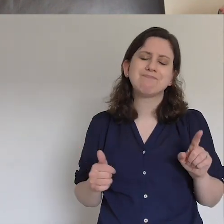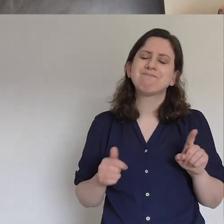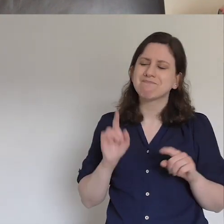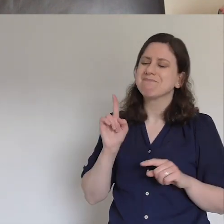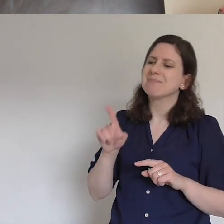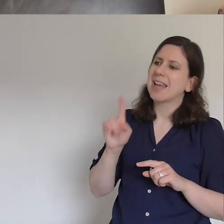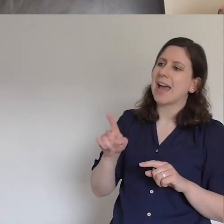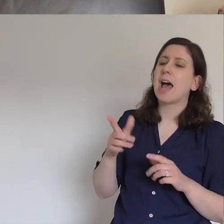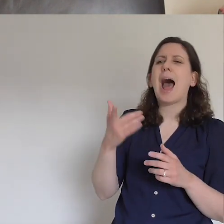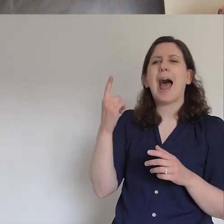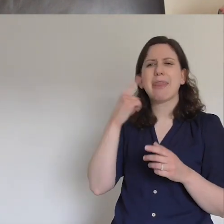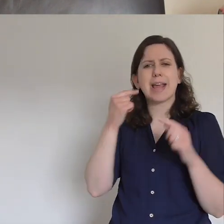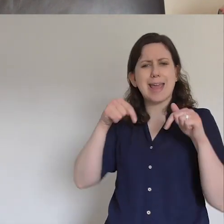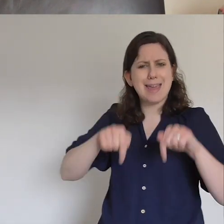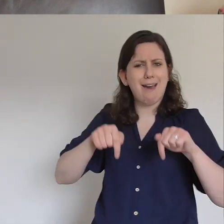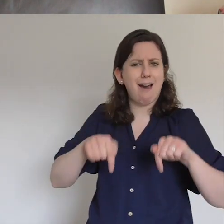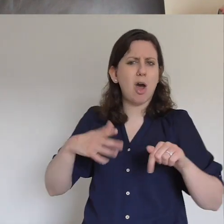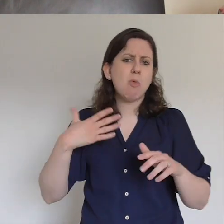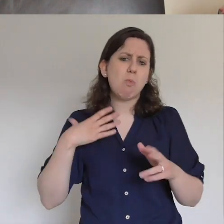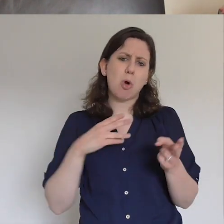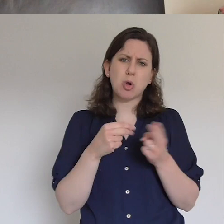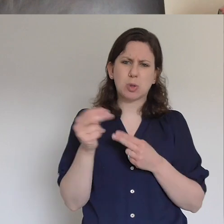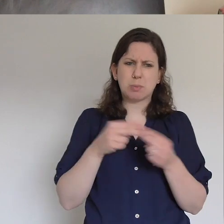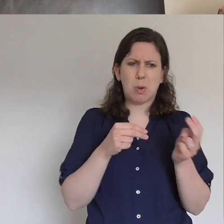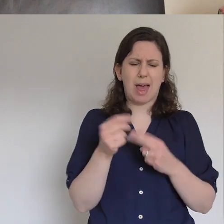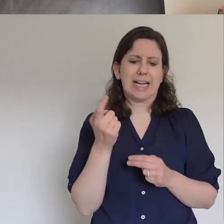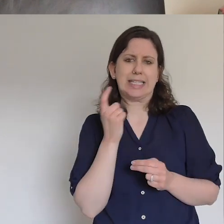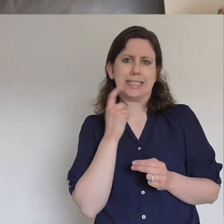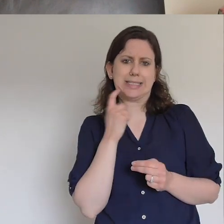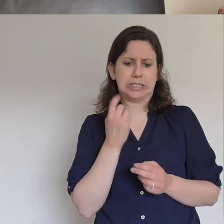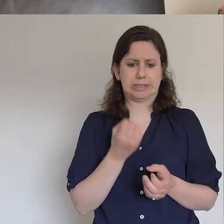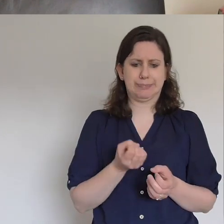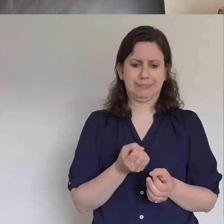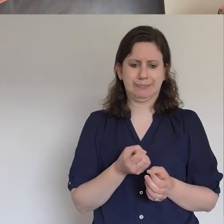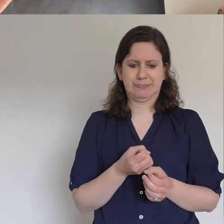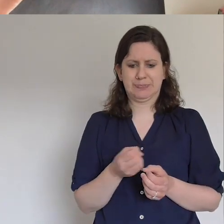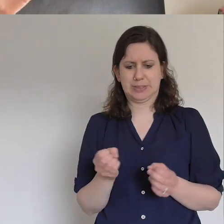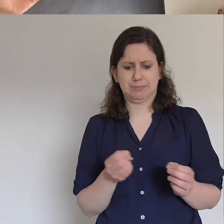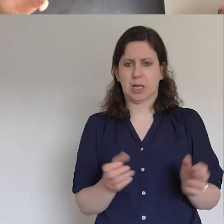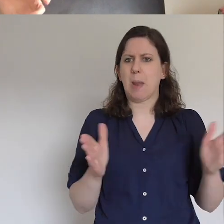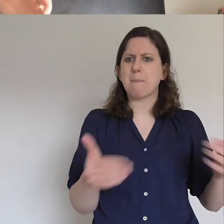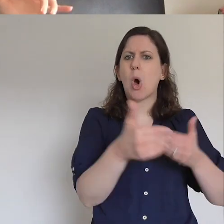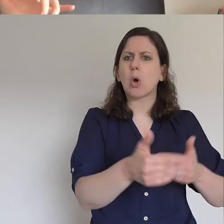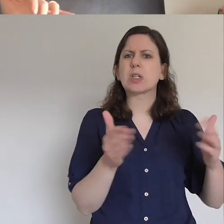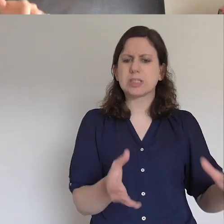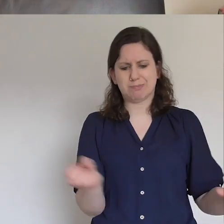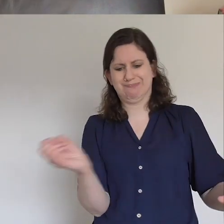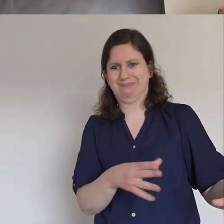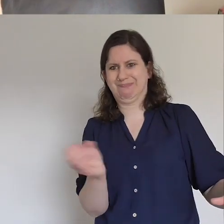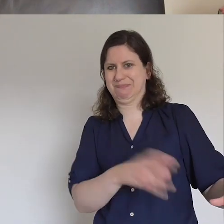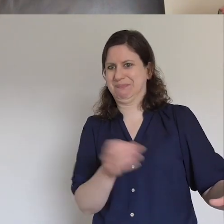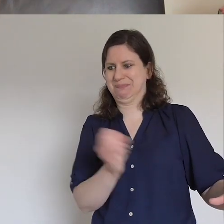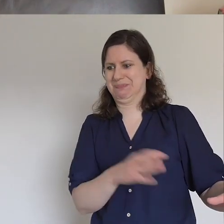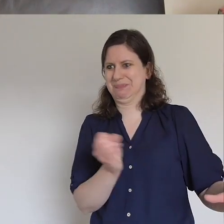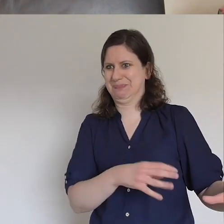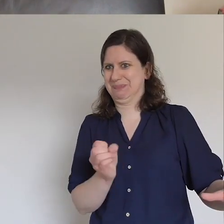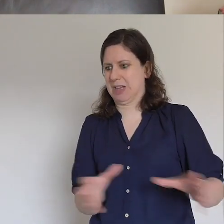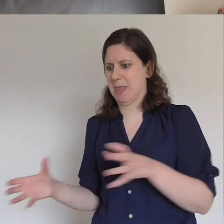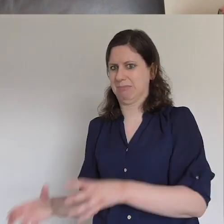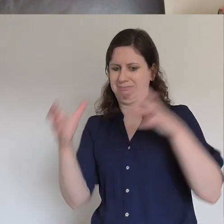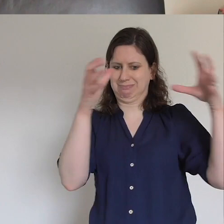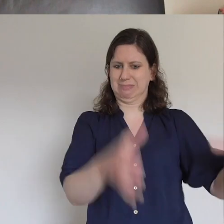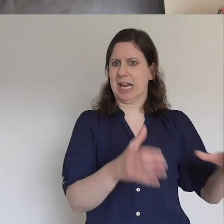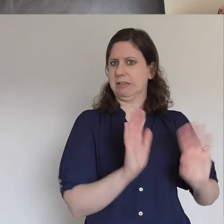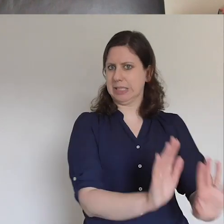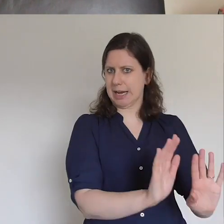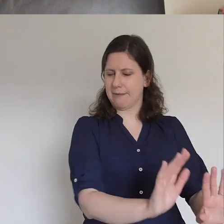gone, that's the gospel as we understand it. And actually, I think in this season God's going, I just want you to, I want to blow the lid off what